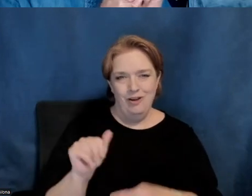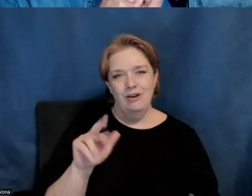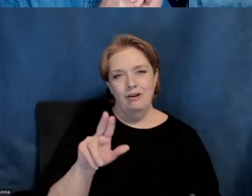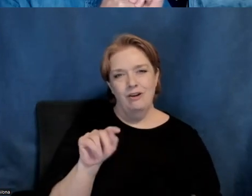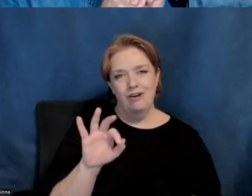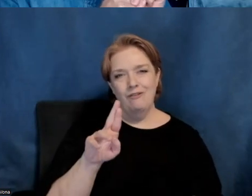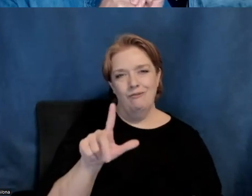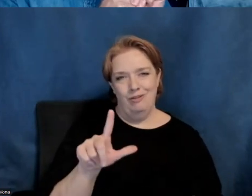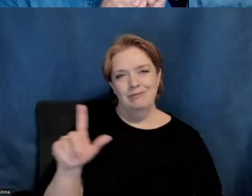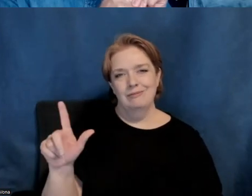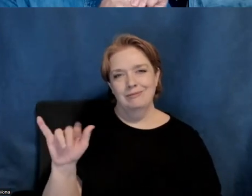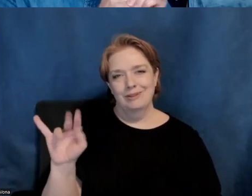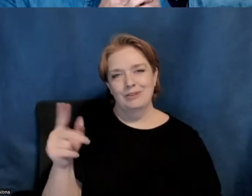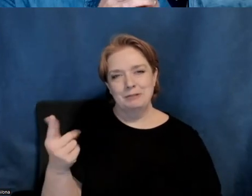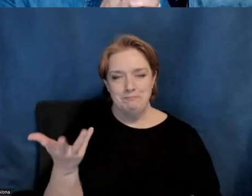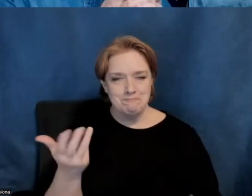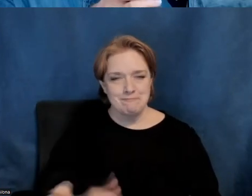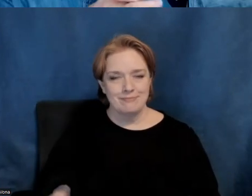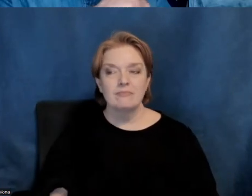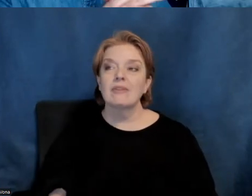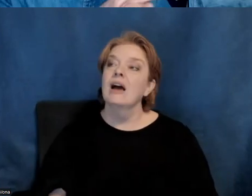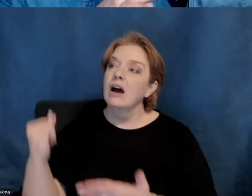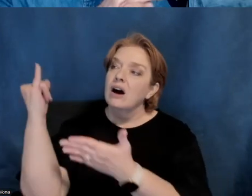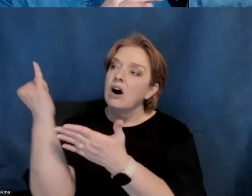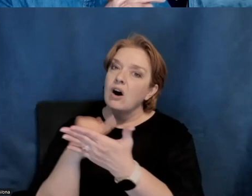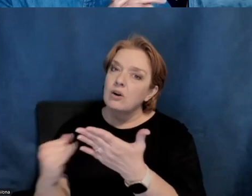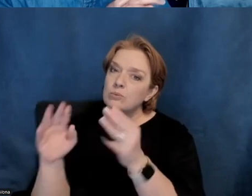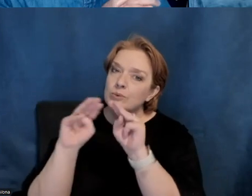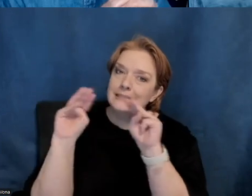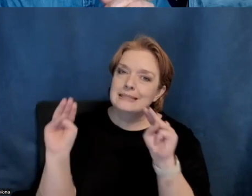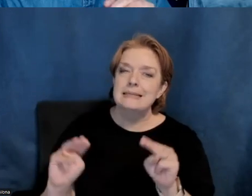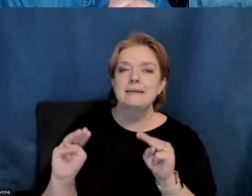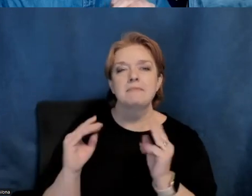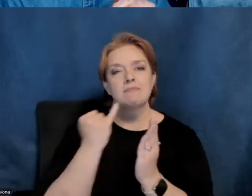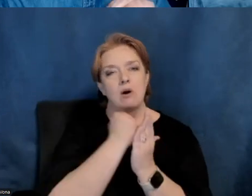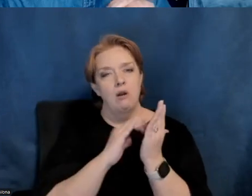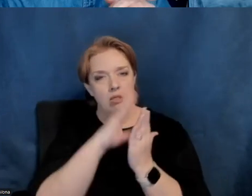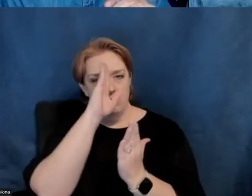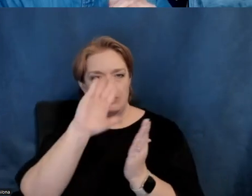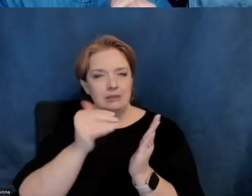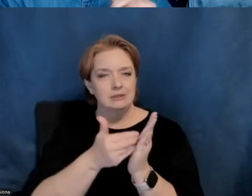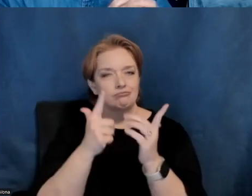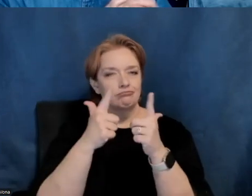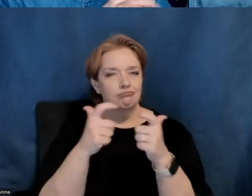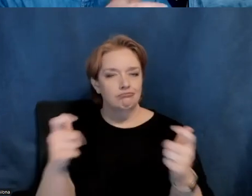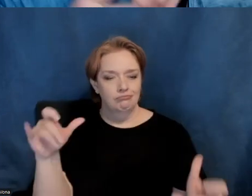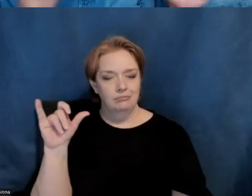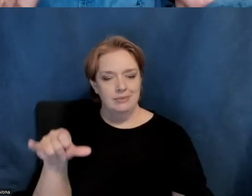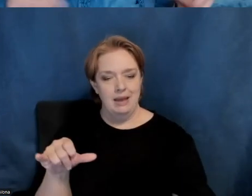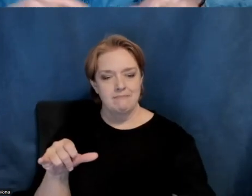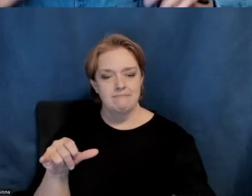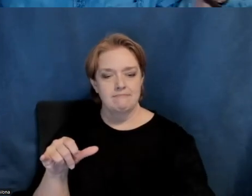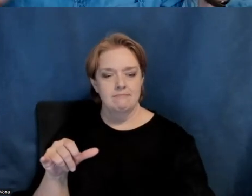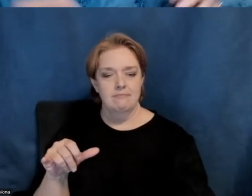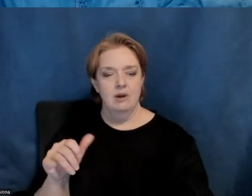art museums and, and, uh, you know, uh, uh, learning centers and so forth. Uh, um, most of the